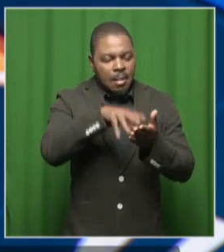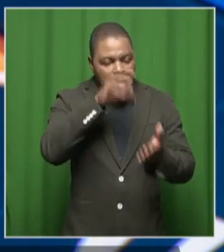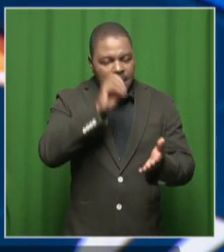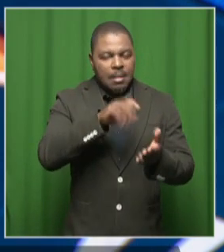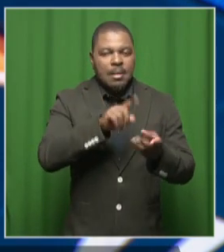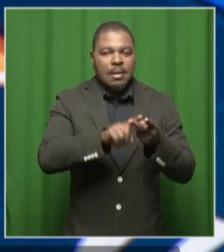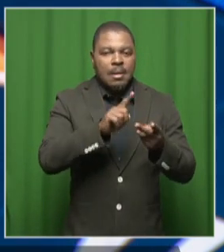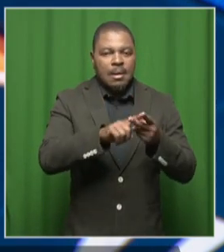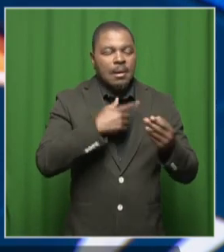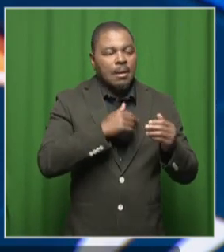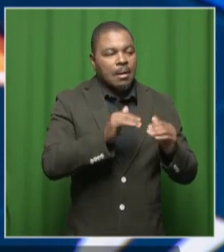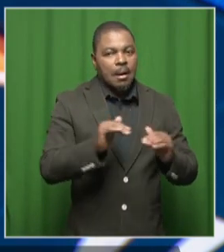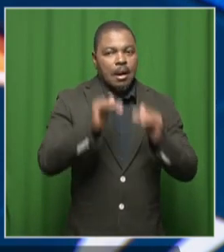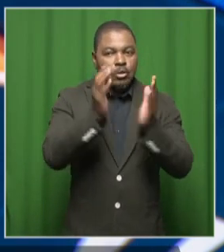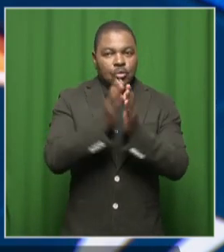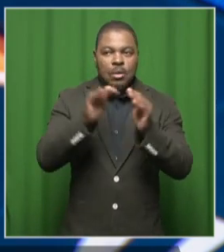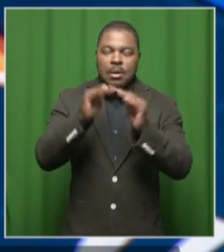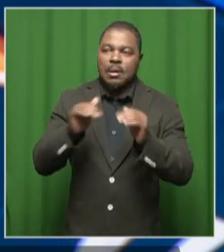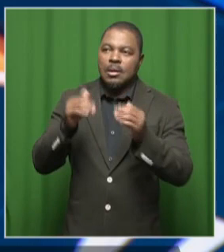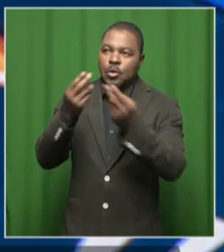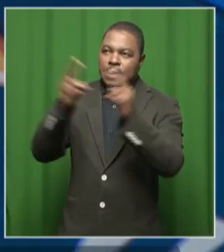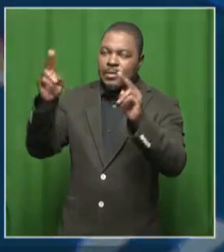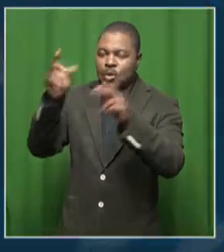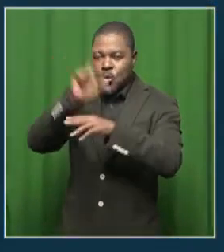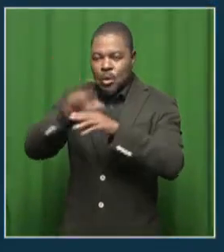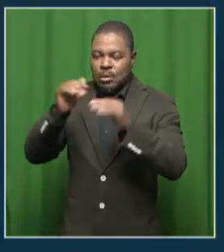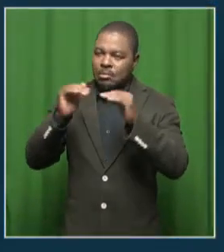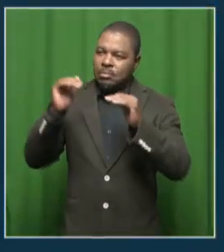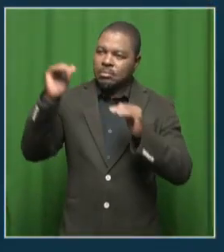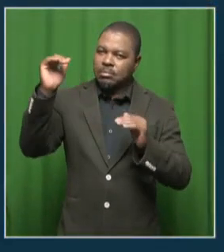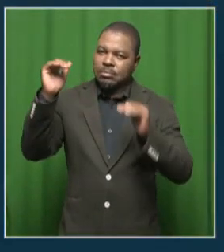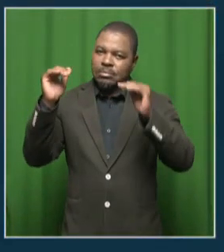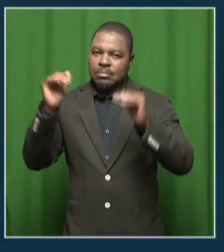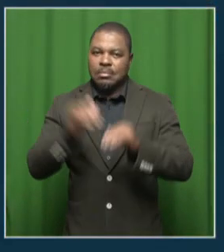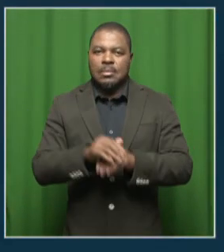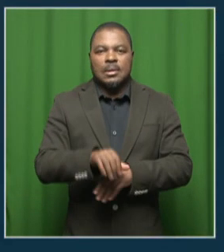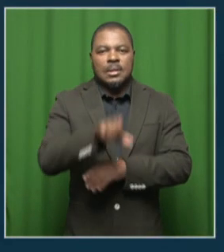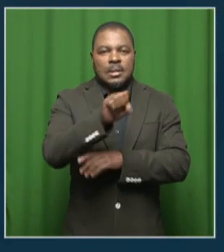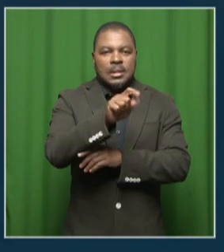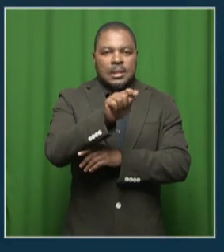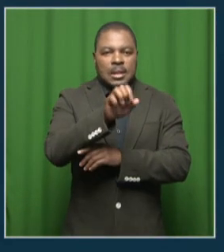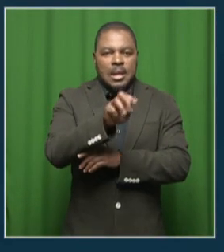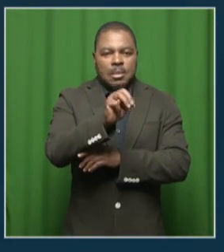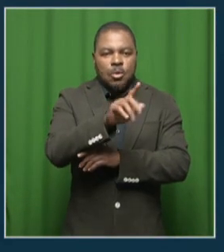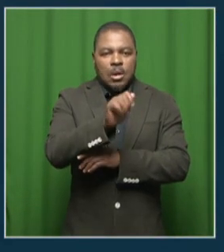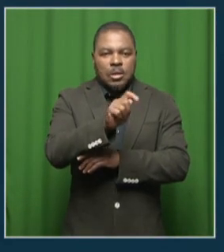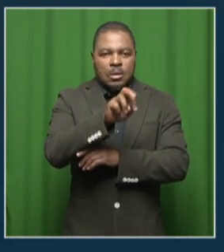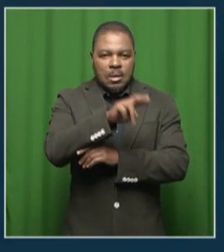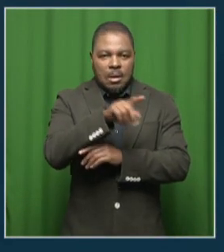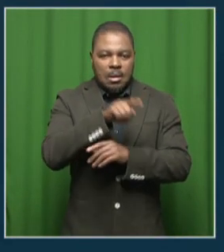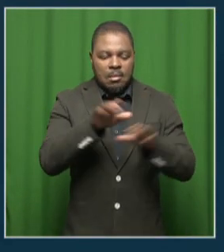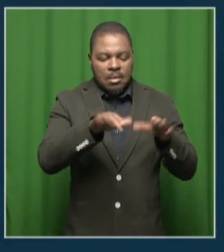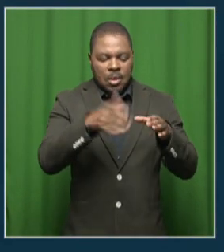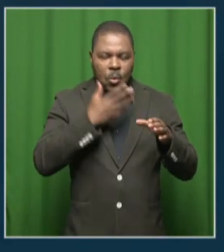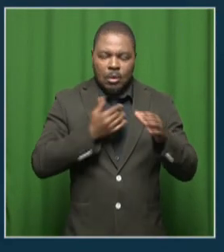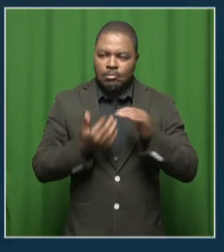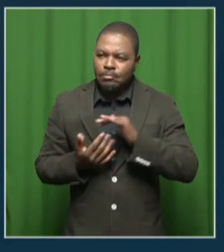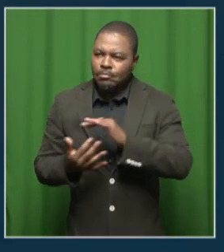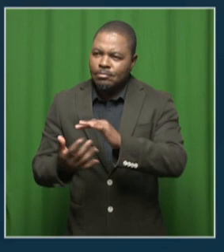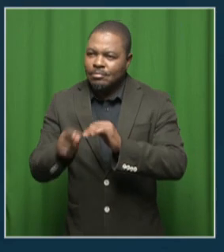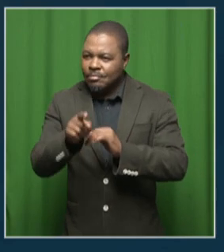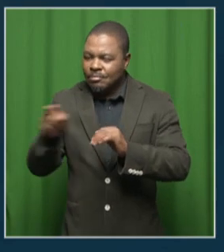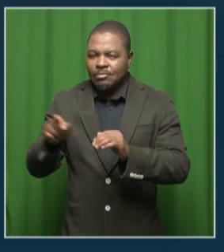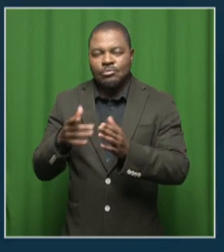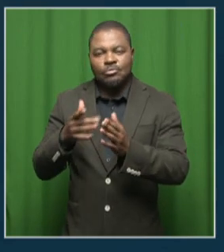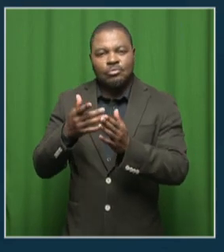between high school and higher education. So, STEMulator is a visionary virtual platform designed to ignite curiosity and foster a